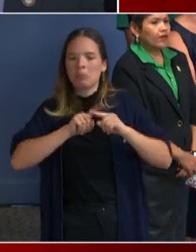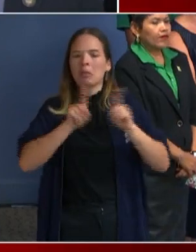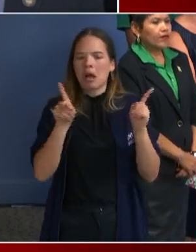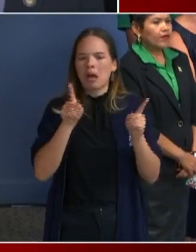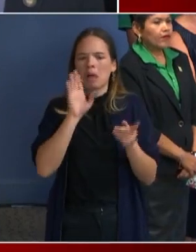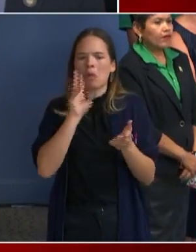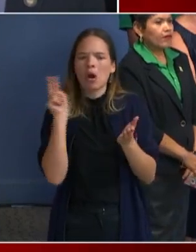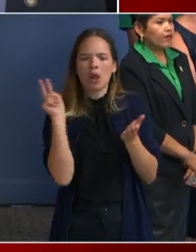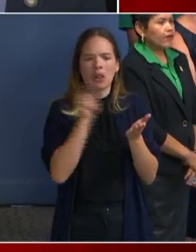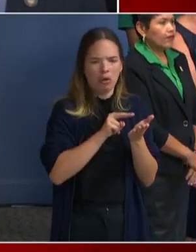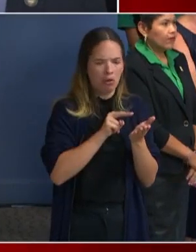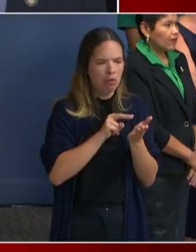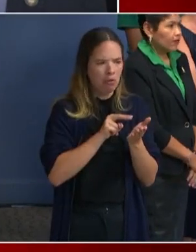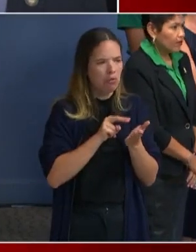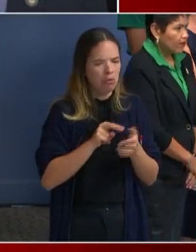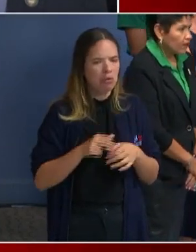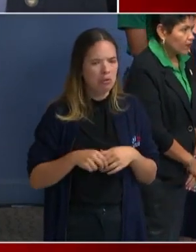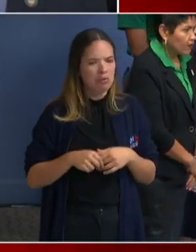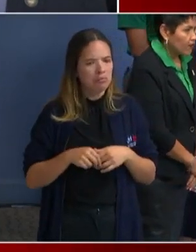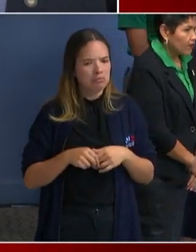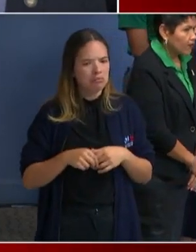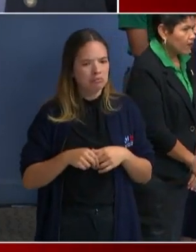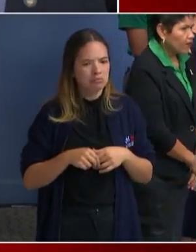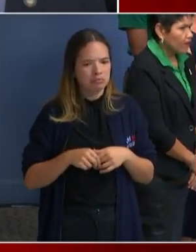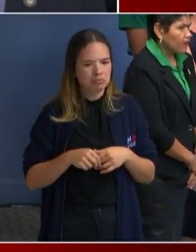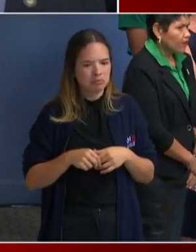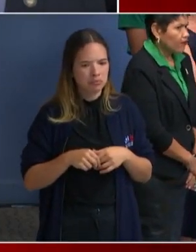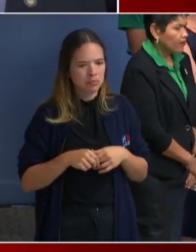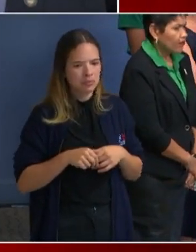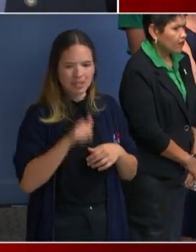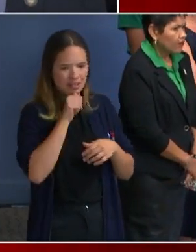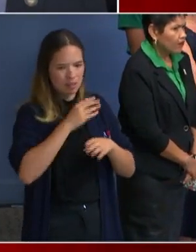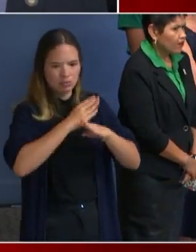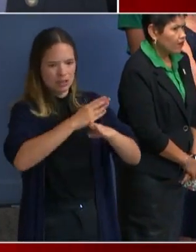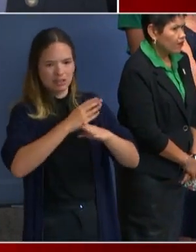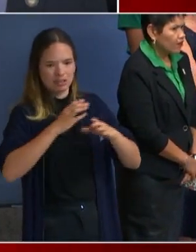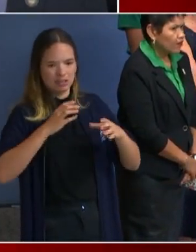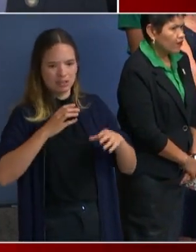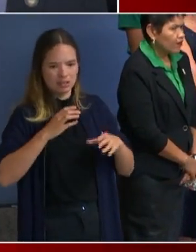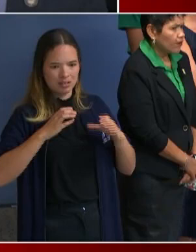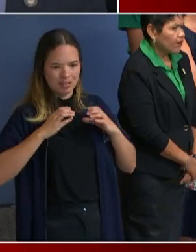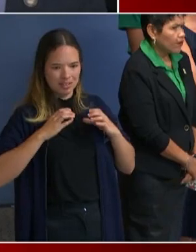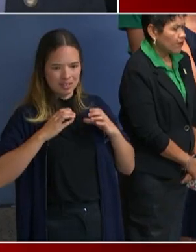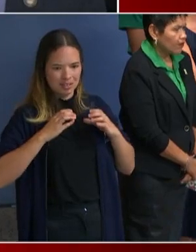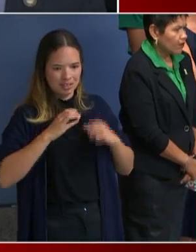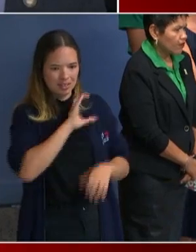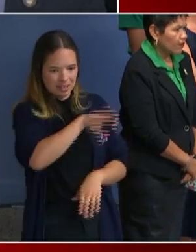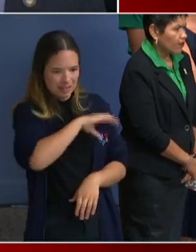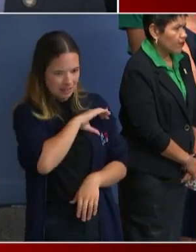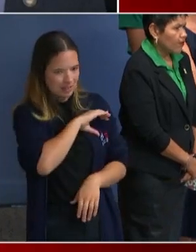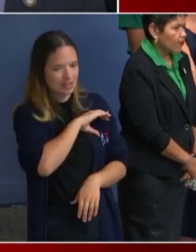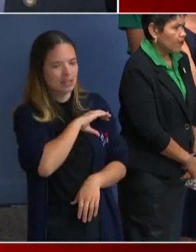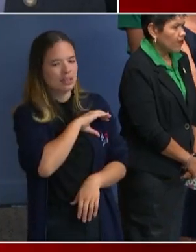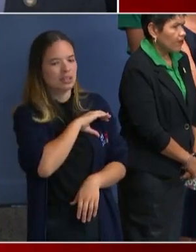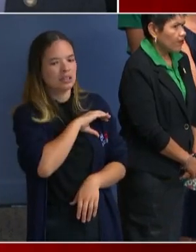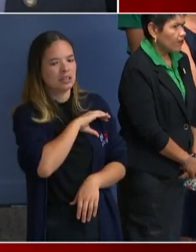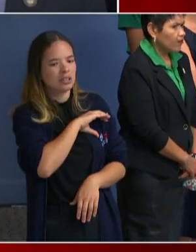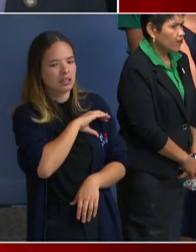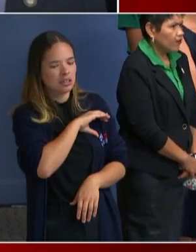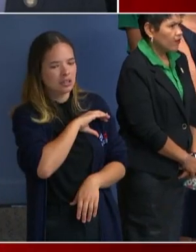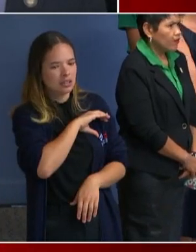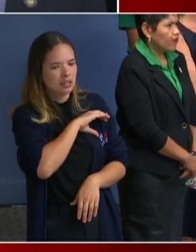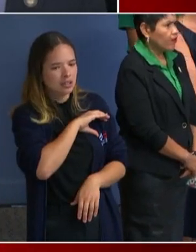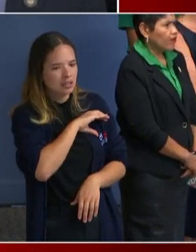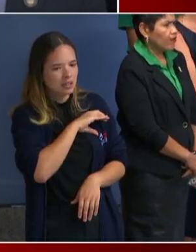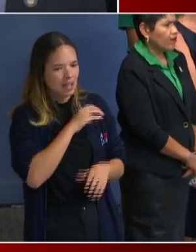in government to protect its citizens. My question is, if it can't be fixed through your office, how can that